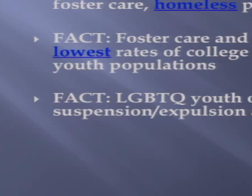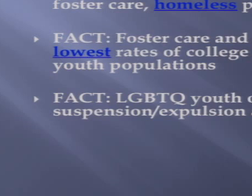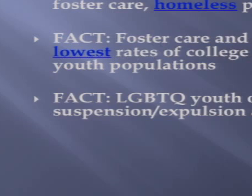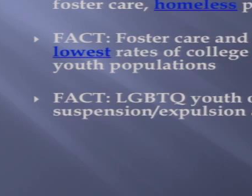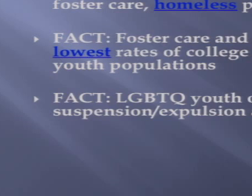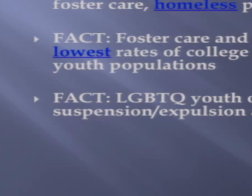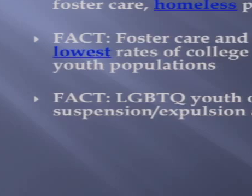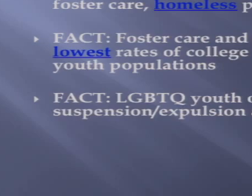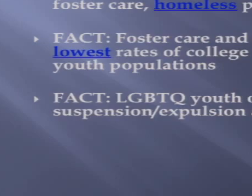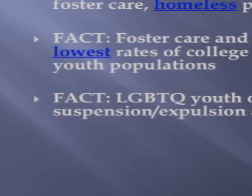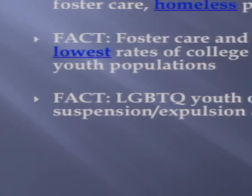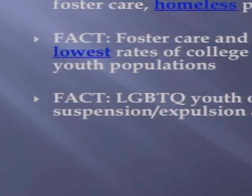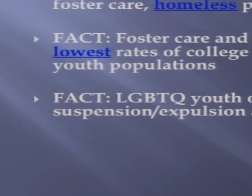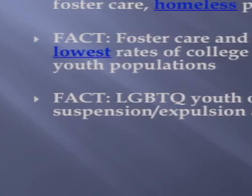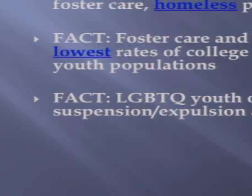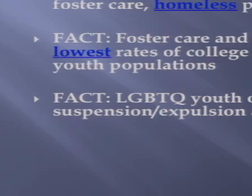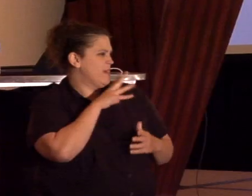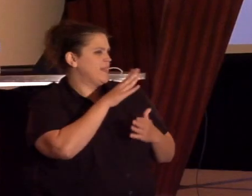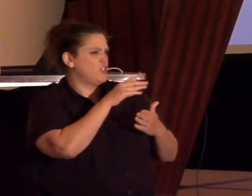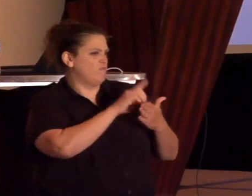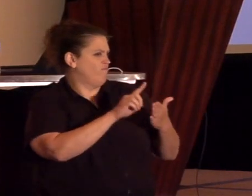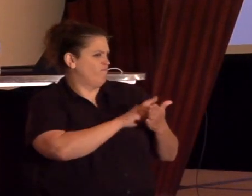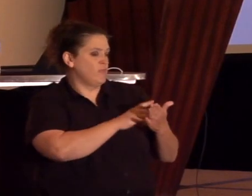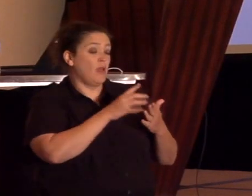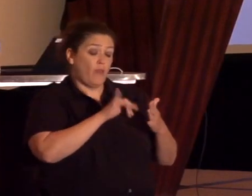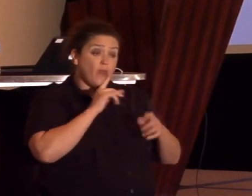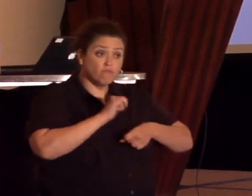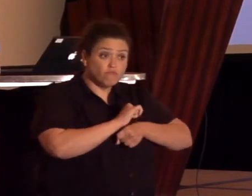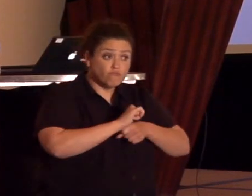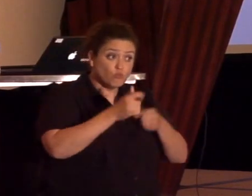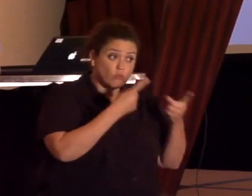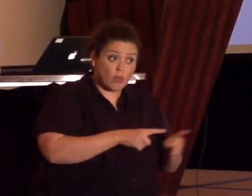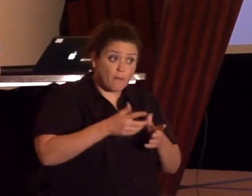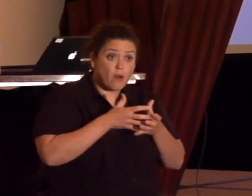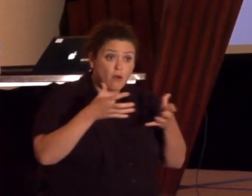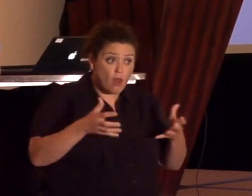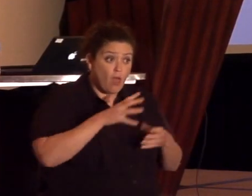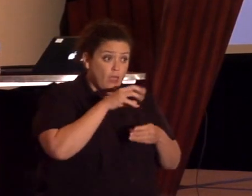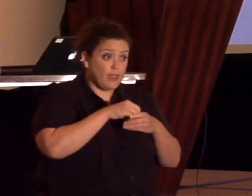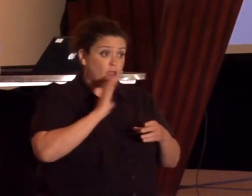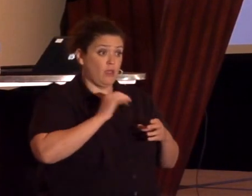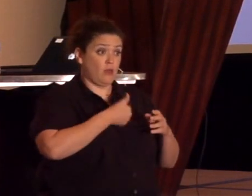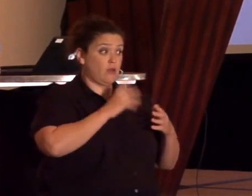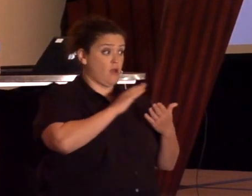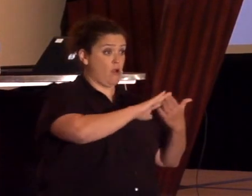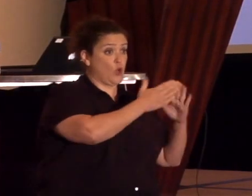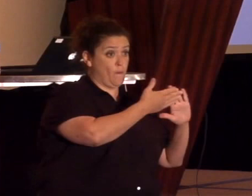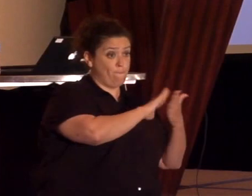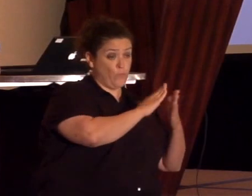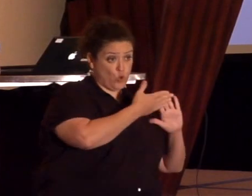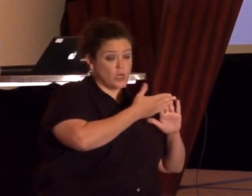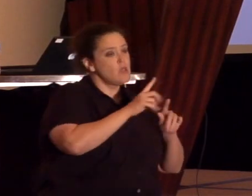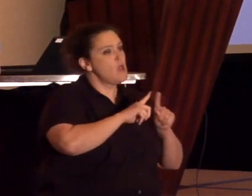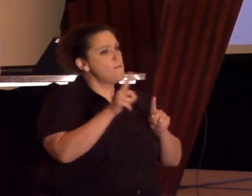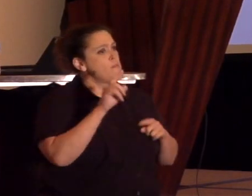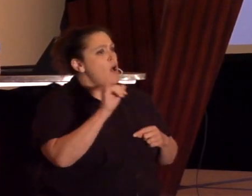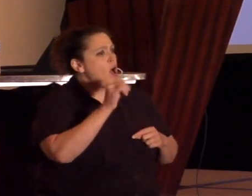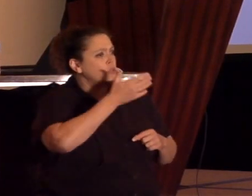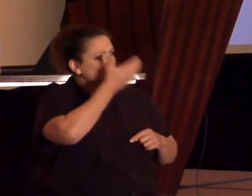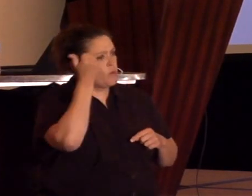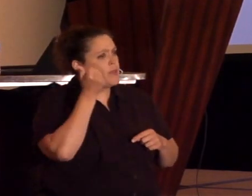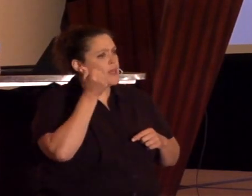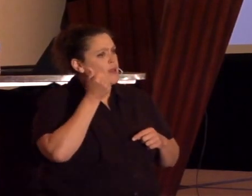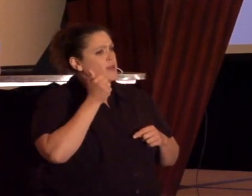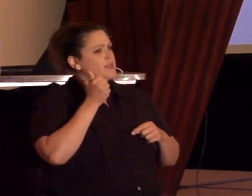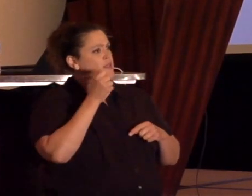to religious persecution, and definitely we have that in spades in African American and Latino communities, but also because